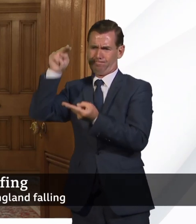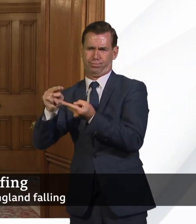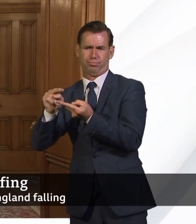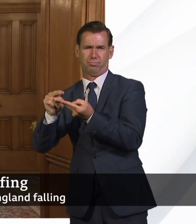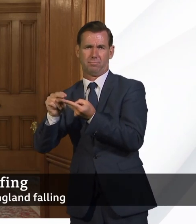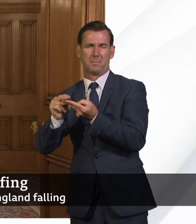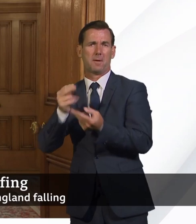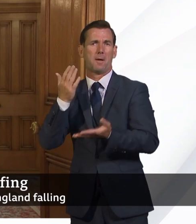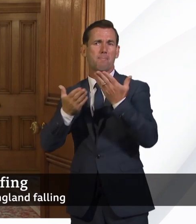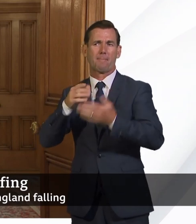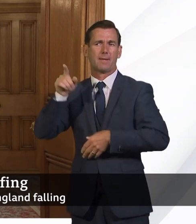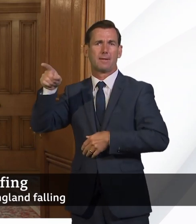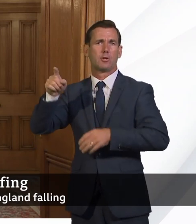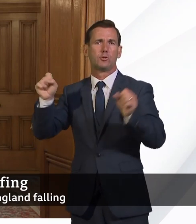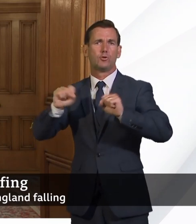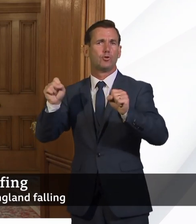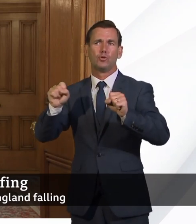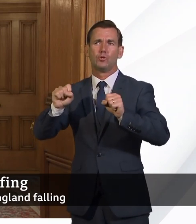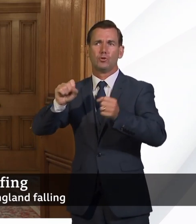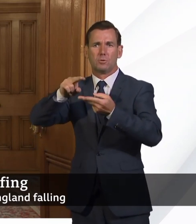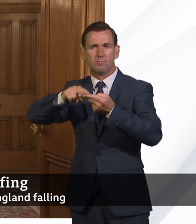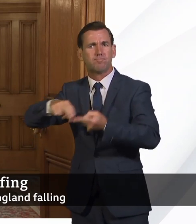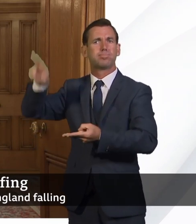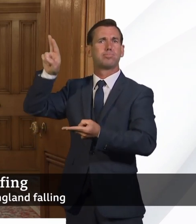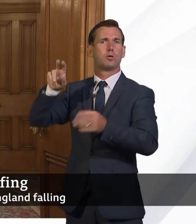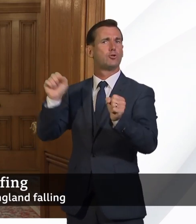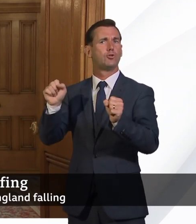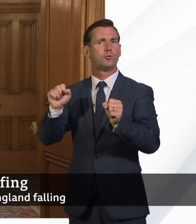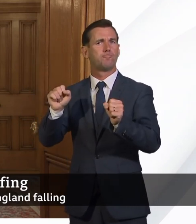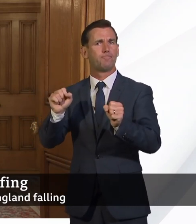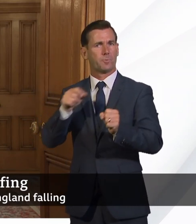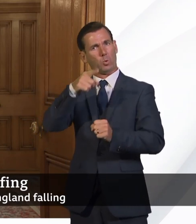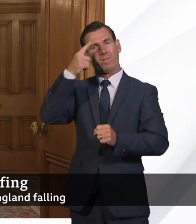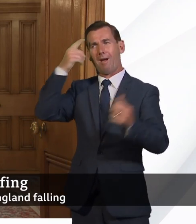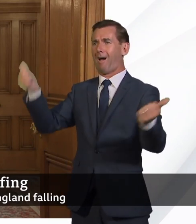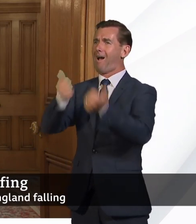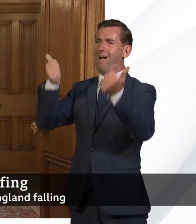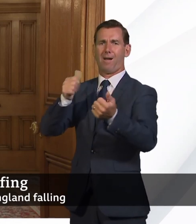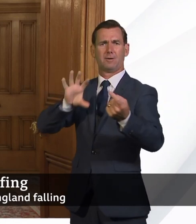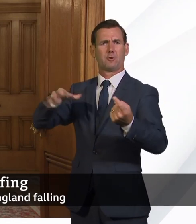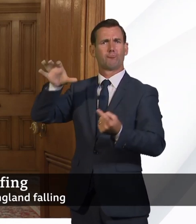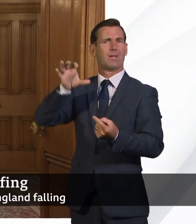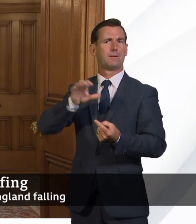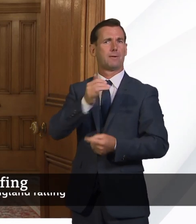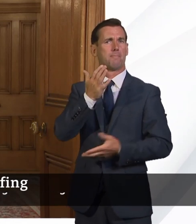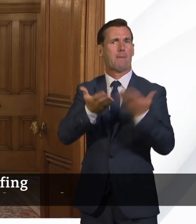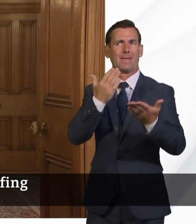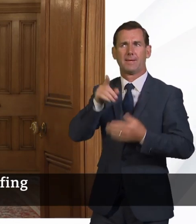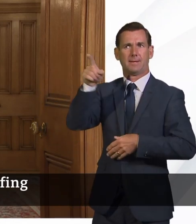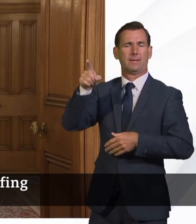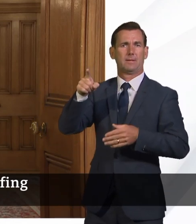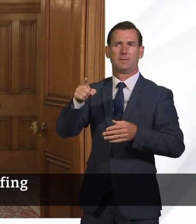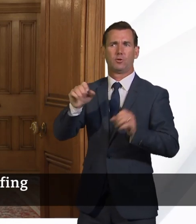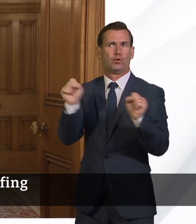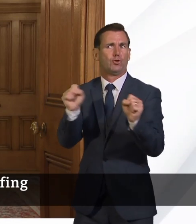to go into this rather than that they've come out of it again. So we need to be very careful and cautious. We won't throw away the good work that's been